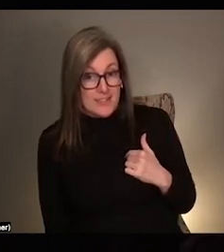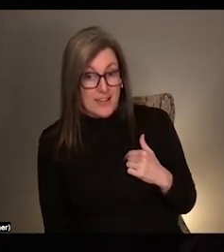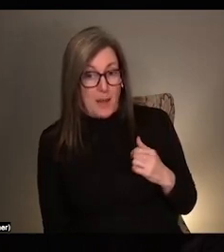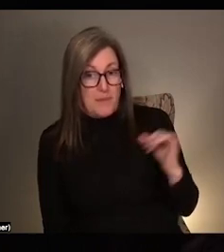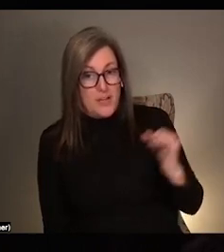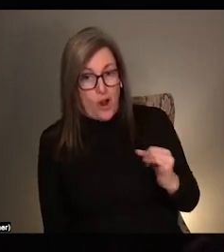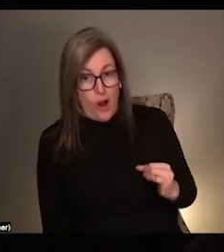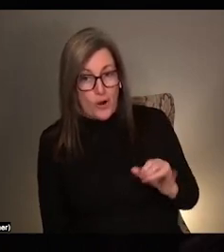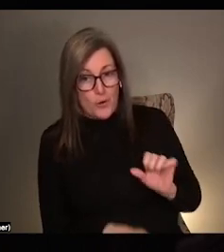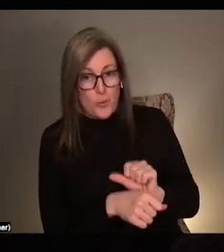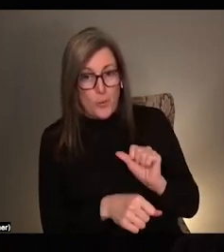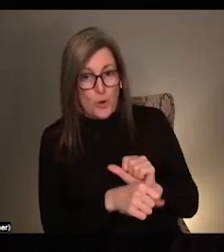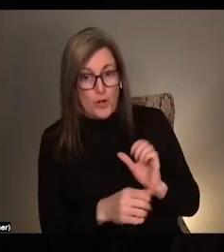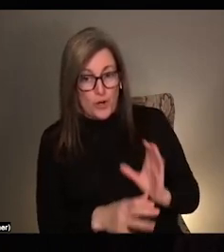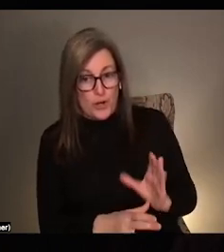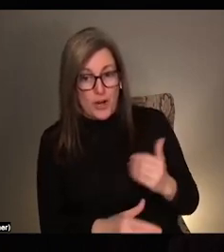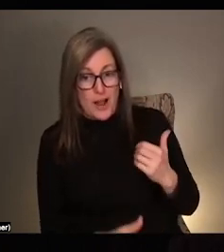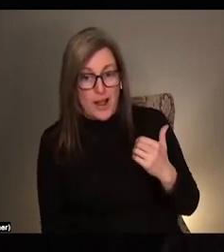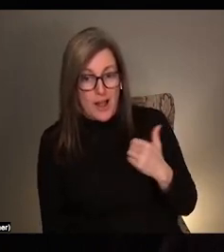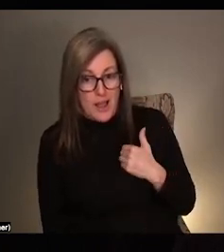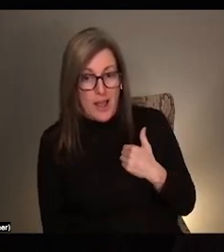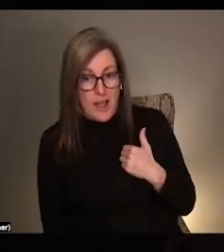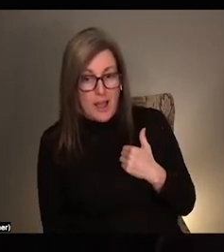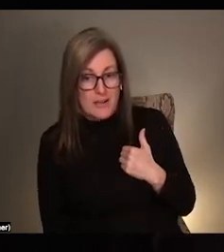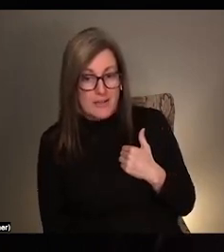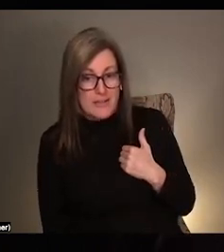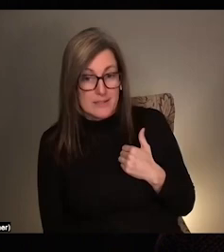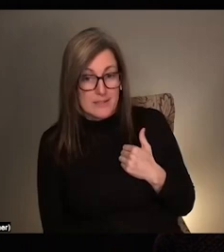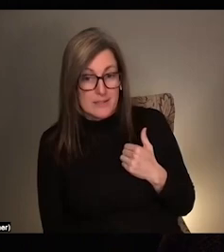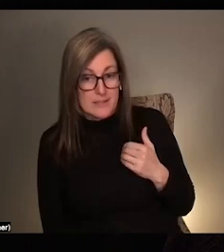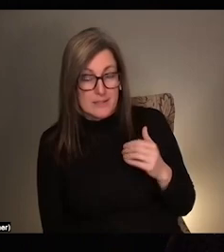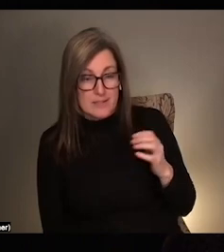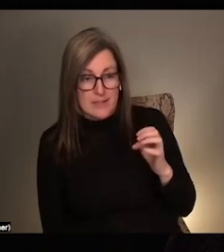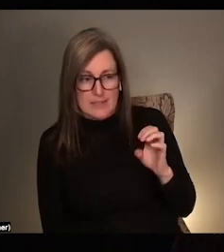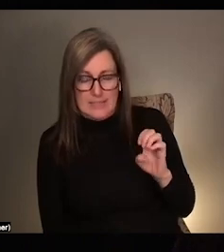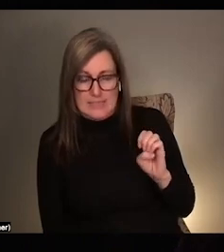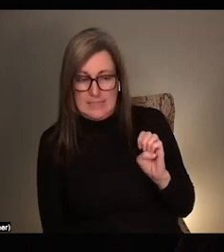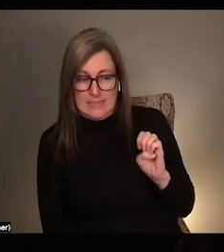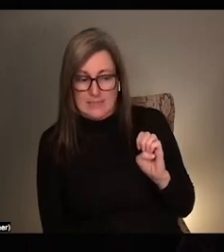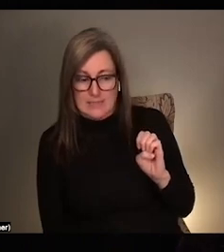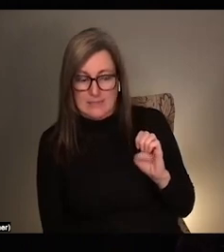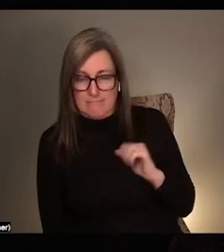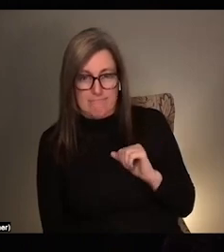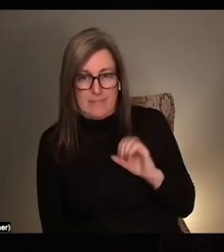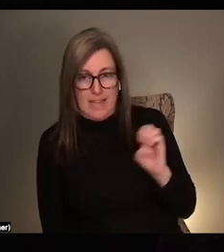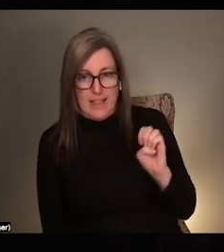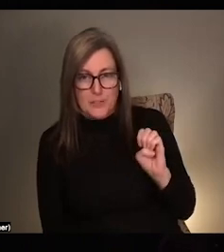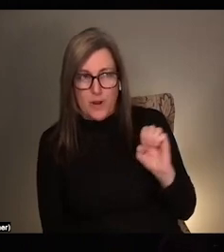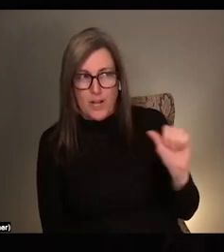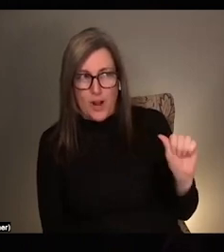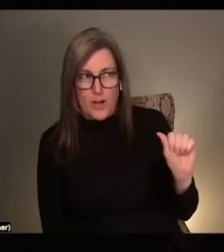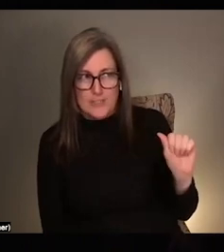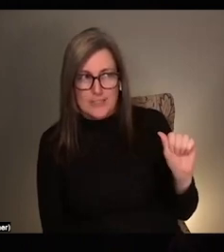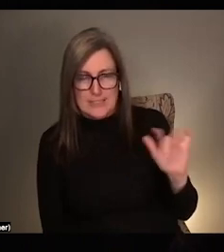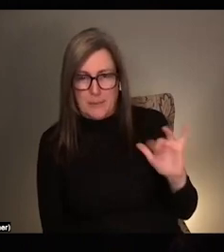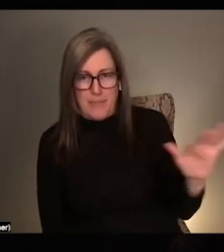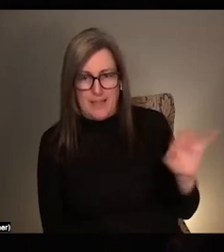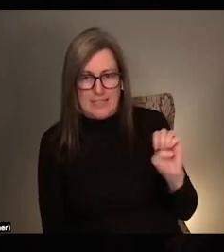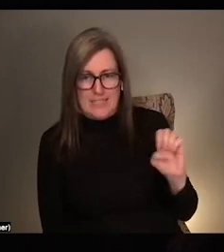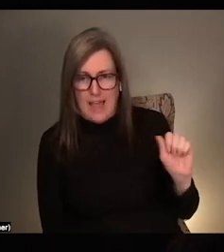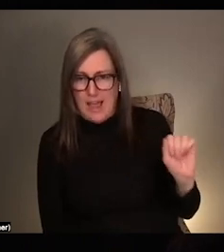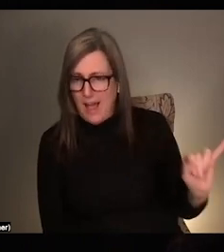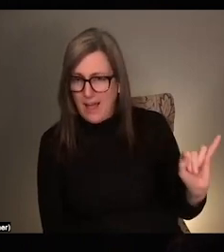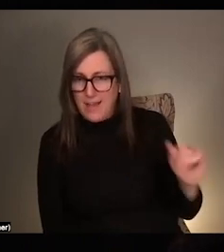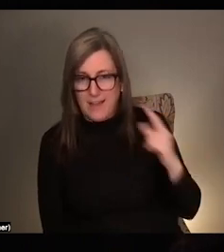I had a day job at EAI, Electronic Arts Intermix, shout out to them. Uh, and when I was working there, you know, we had just